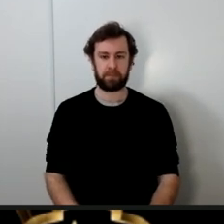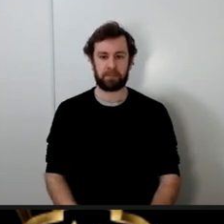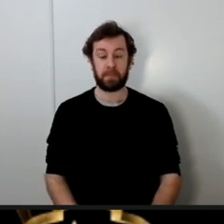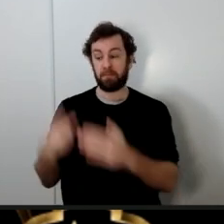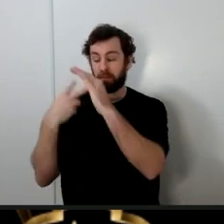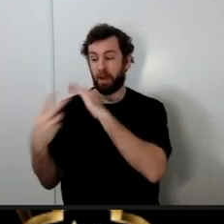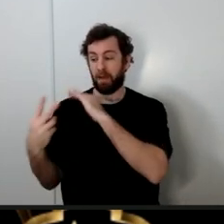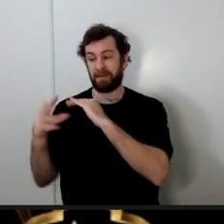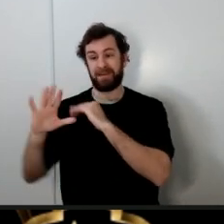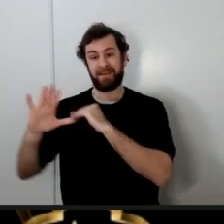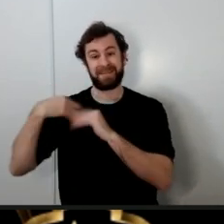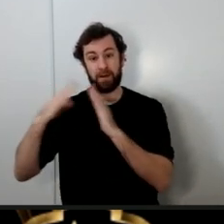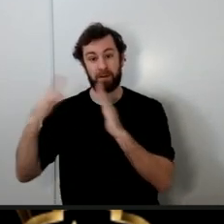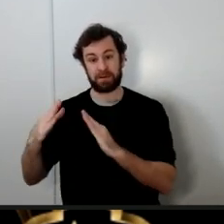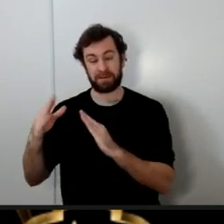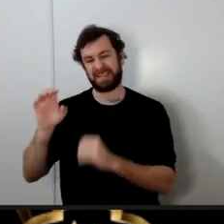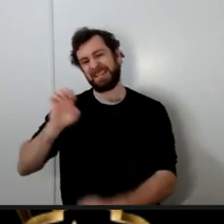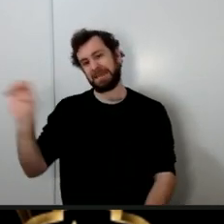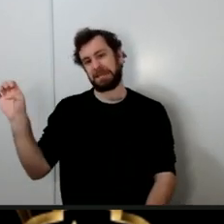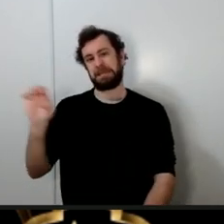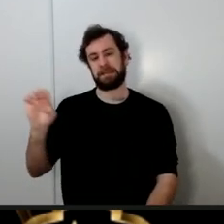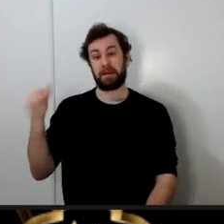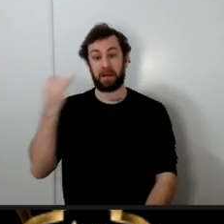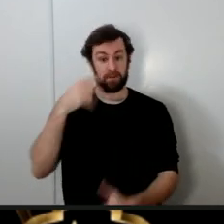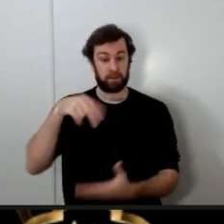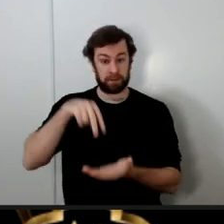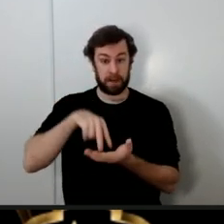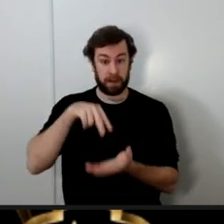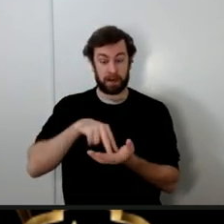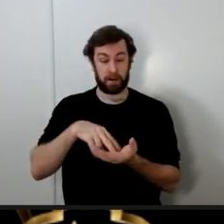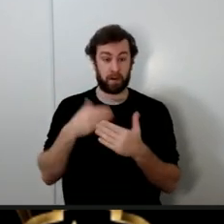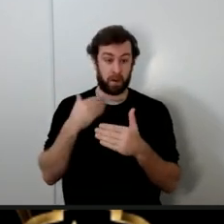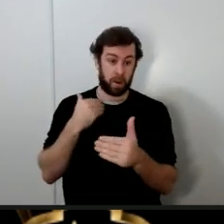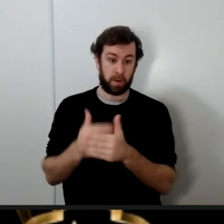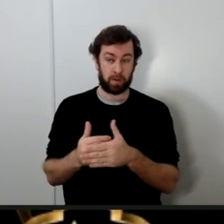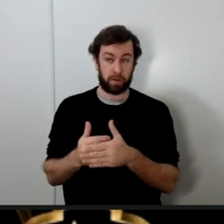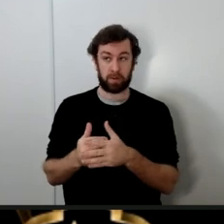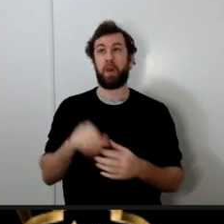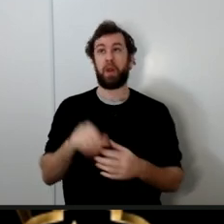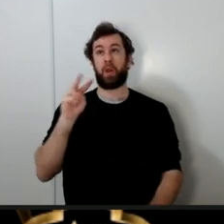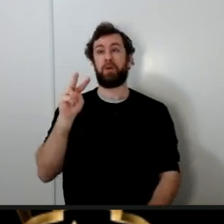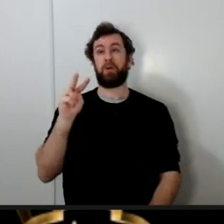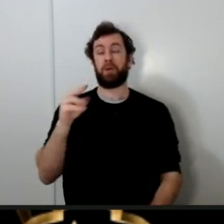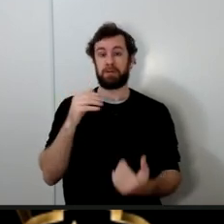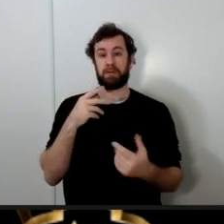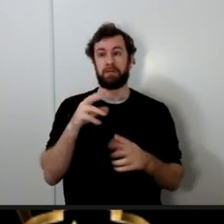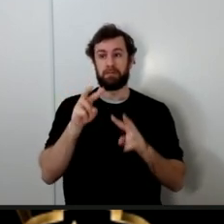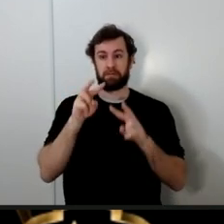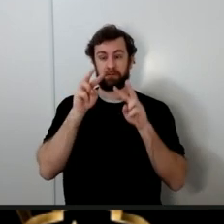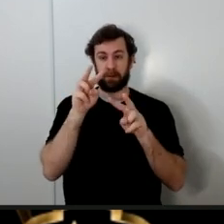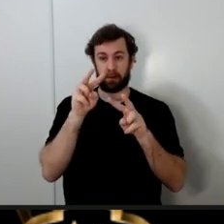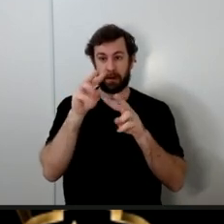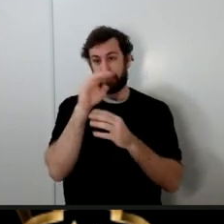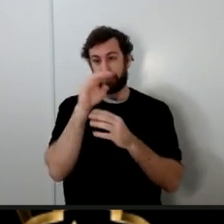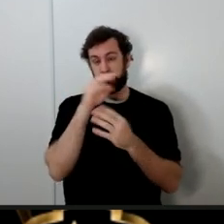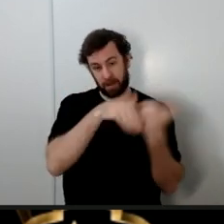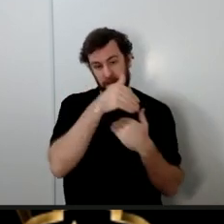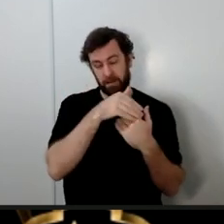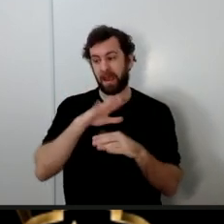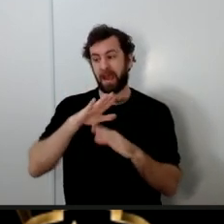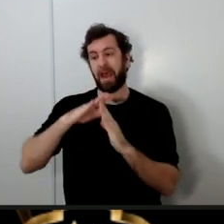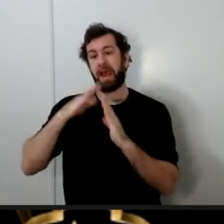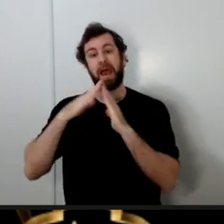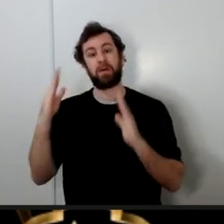Prophet so if you're standing towards the Qibla facing south to Mecca in the Masjid of the Prophet the house of Fatima is